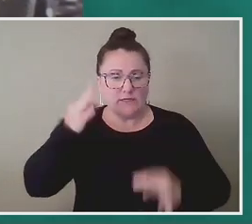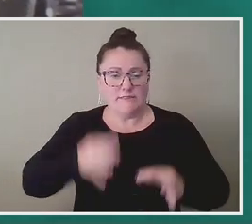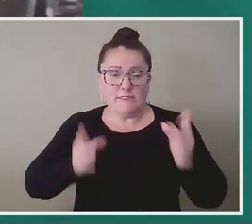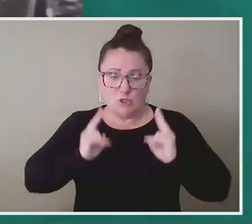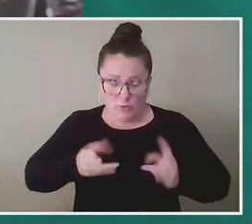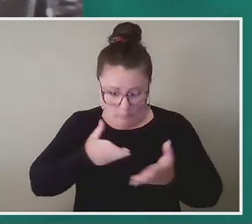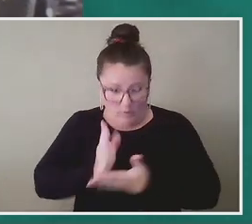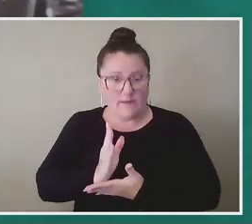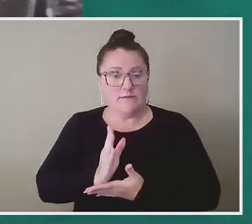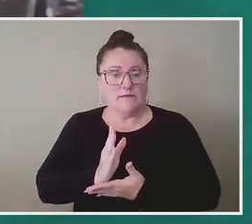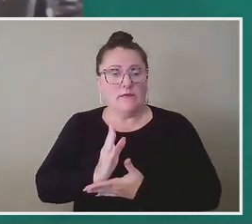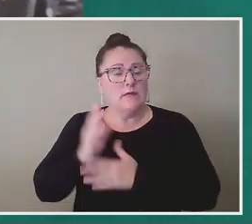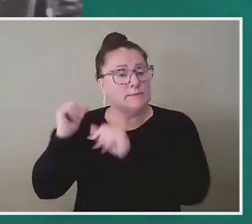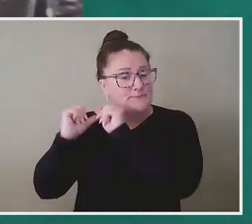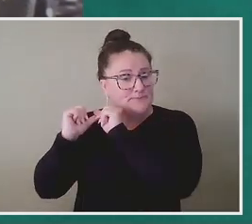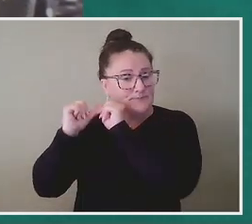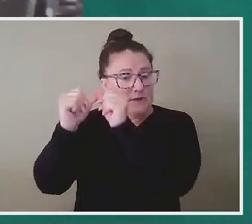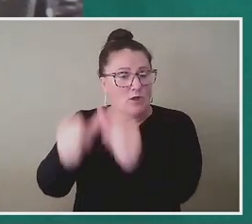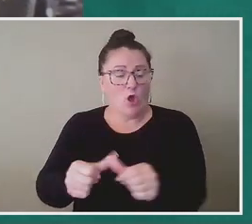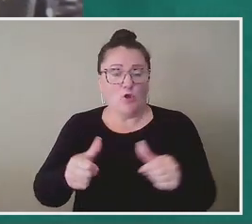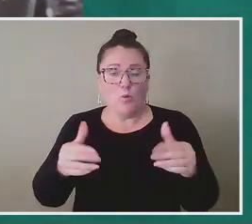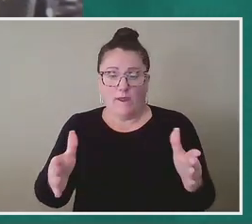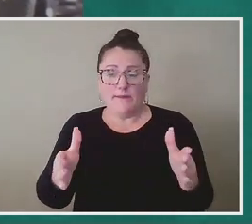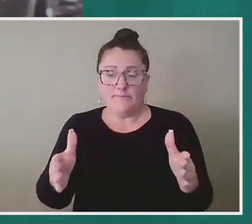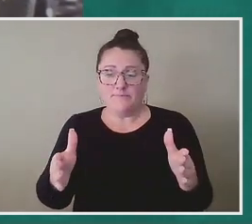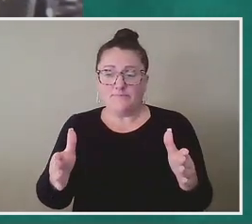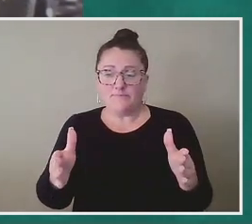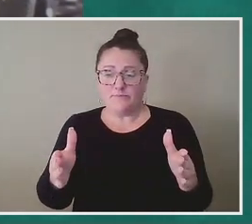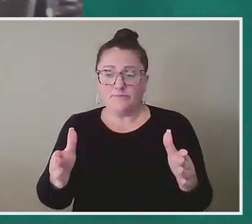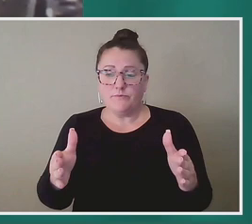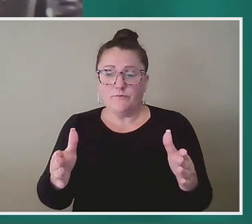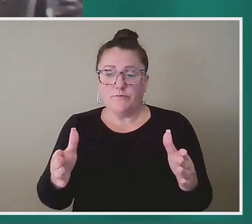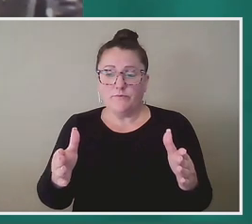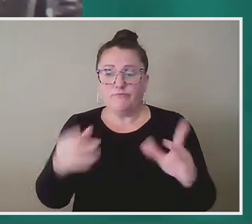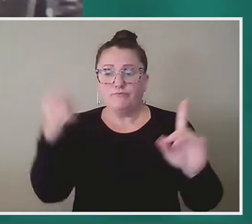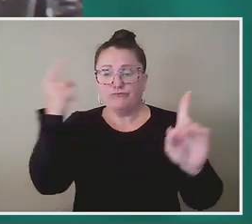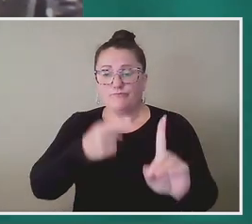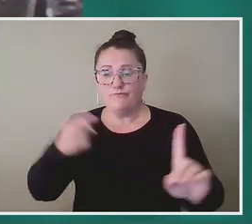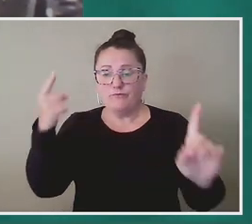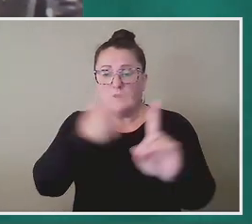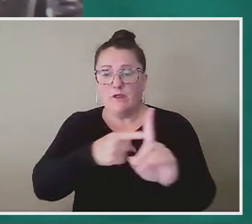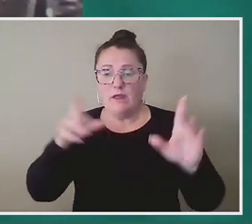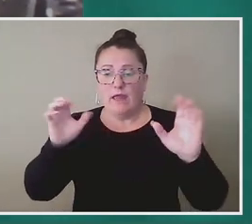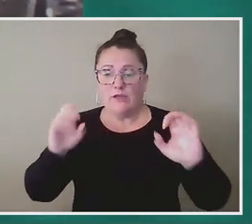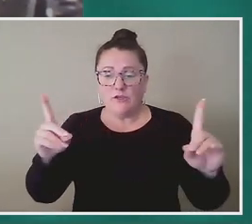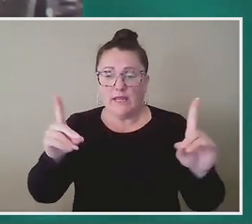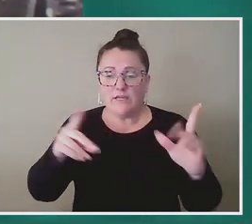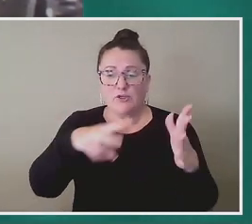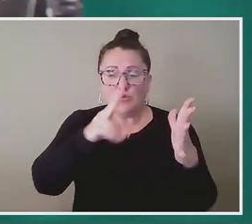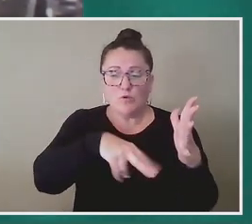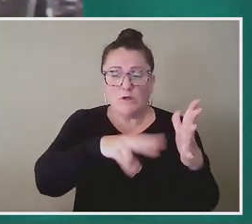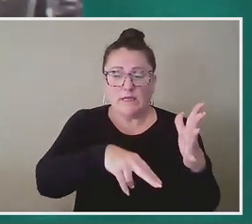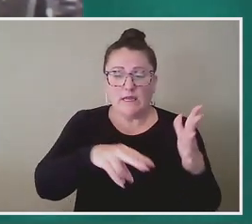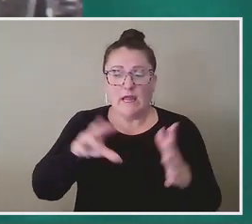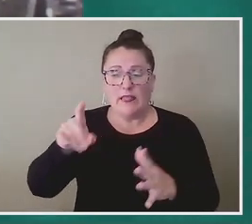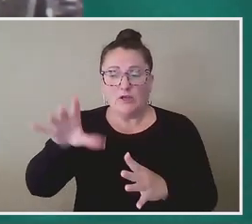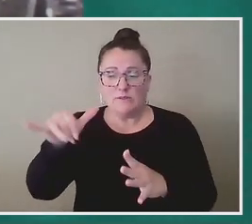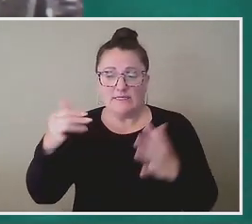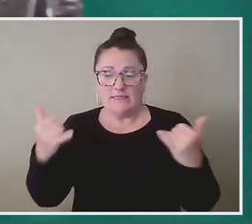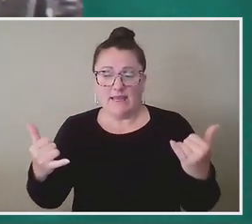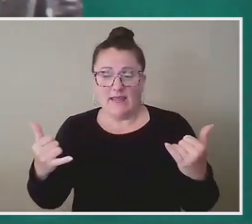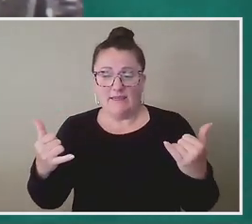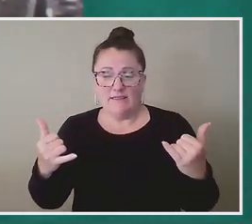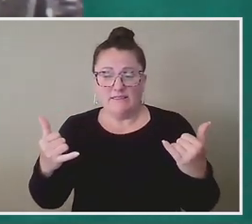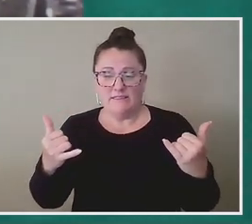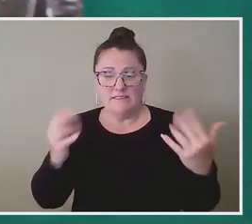And along the way, we've been on the pursuit of freedom through education, through reading, and through literacy. And so today it's only fitting that